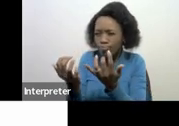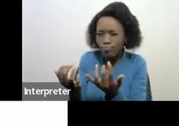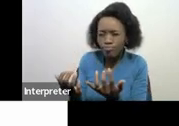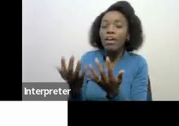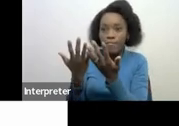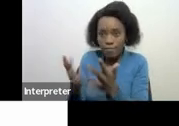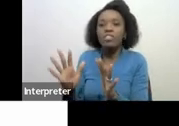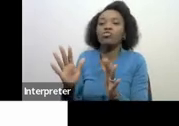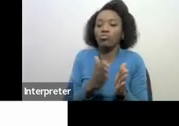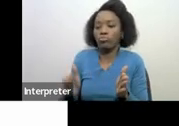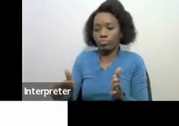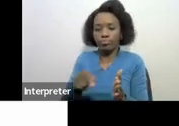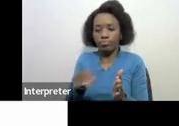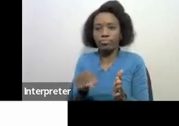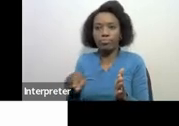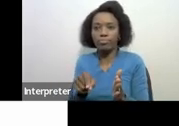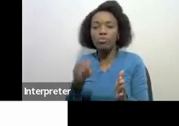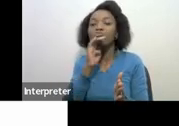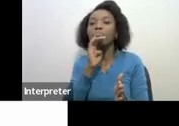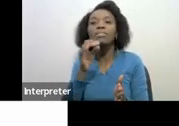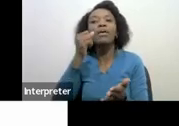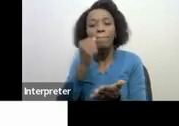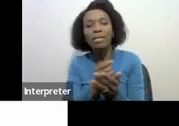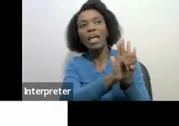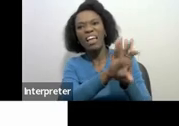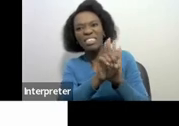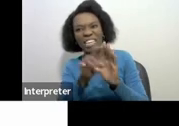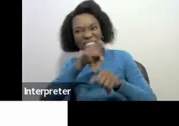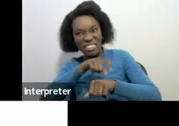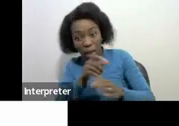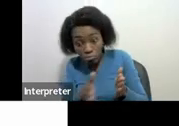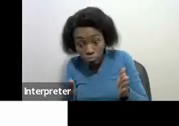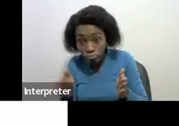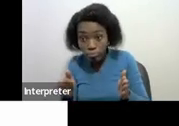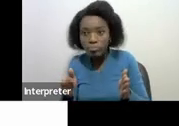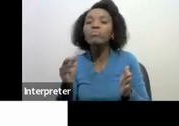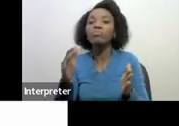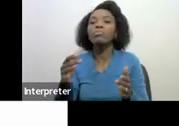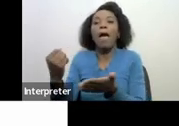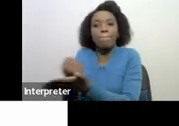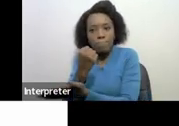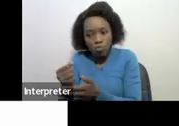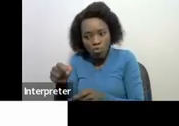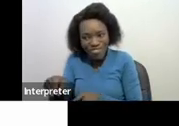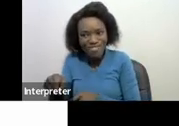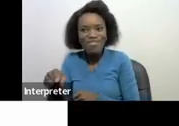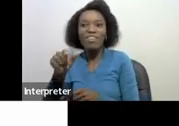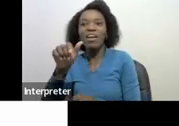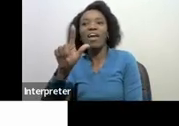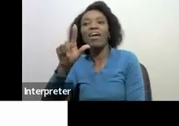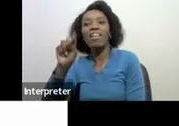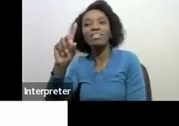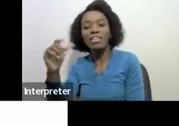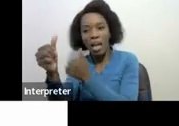during the advertisement period up to the approval of the L&D account this income and expenditure